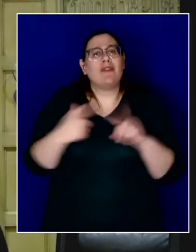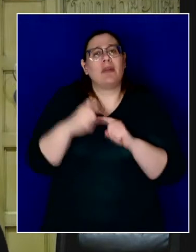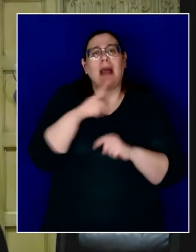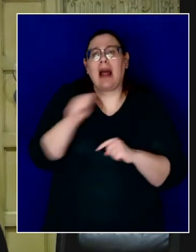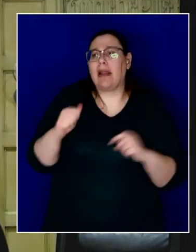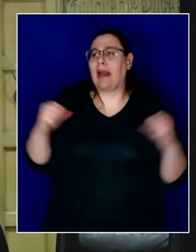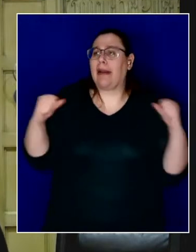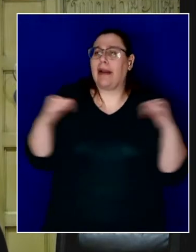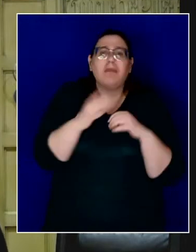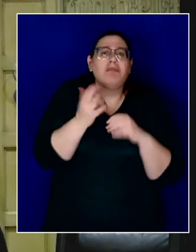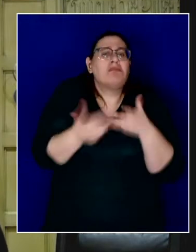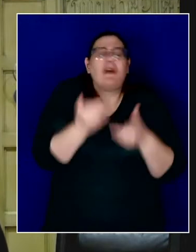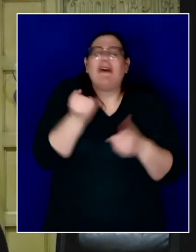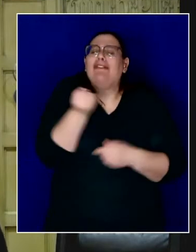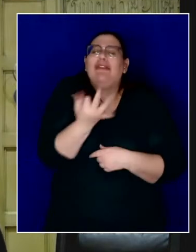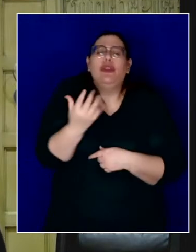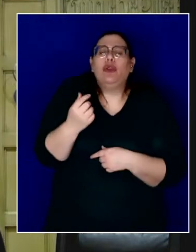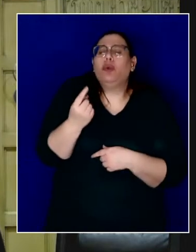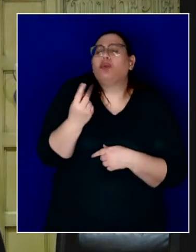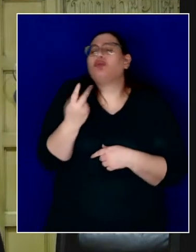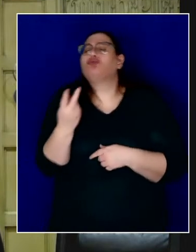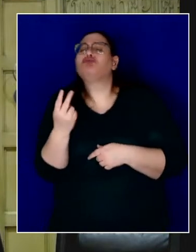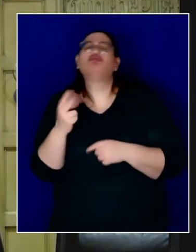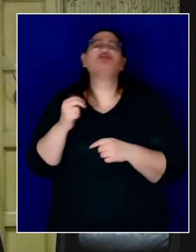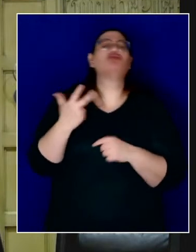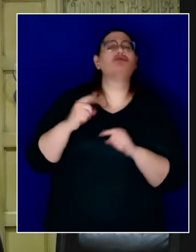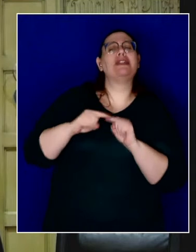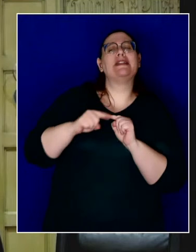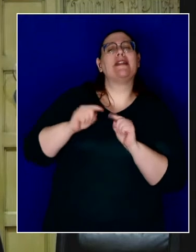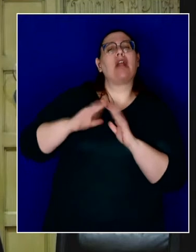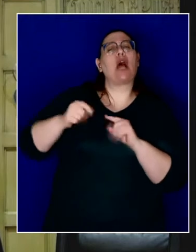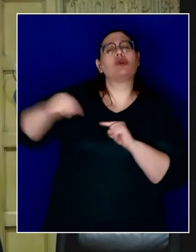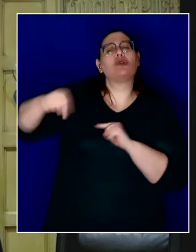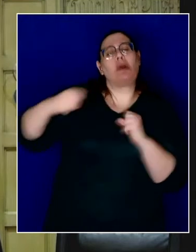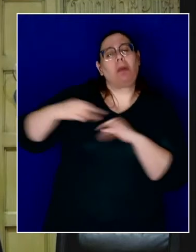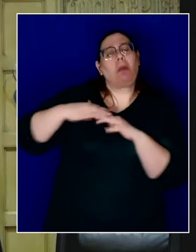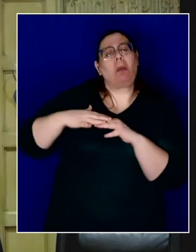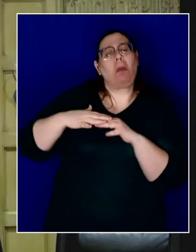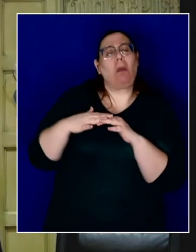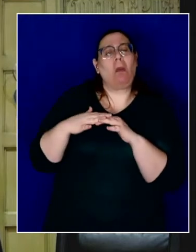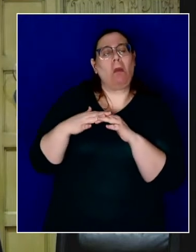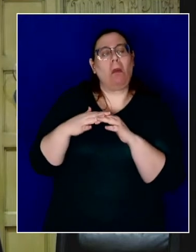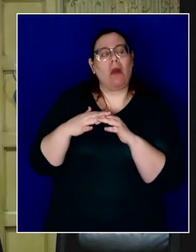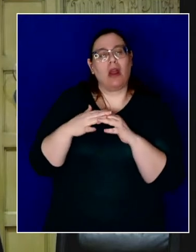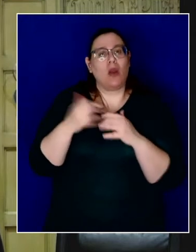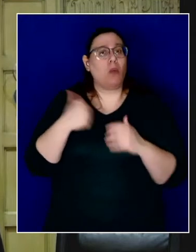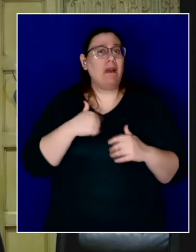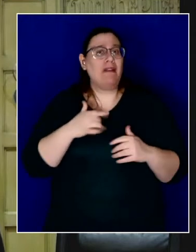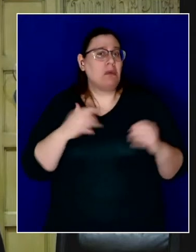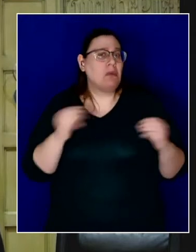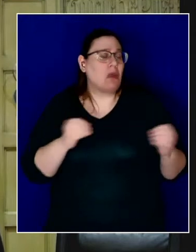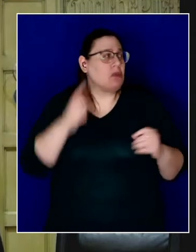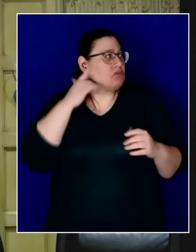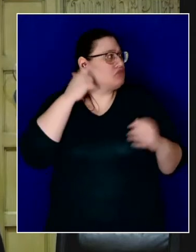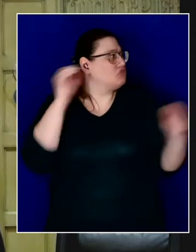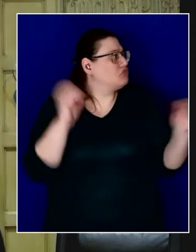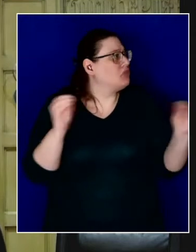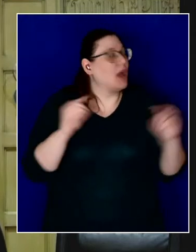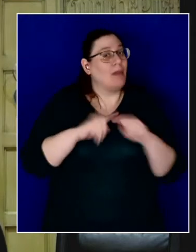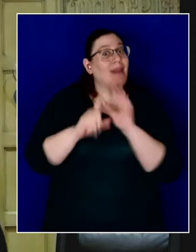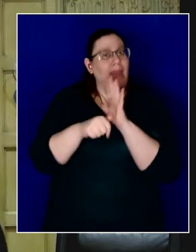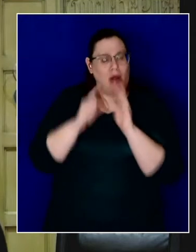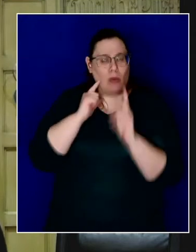even in small groups across households for Christmas, we won't know it for a while, but we will feel it in our homes, in our ICU